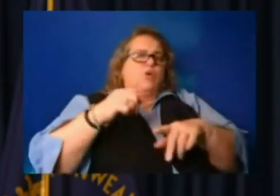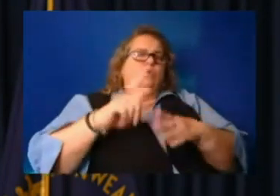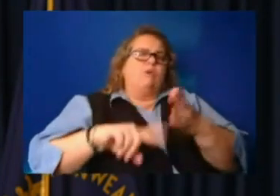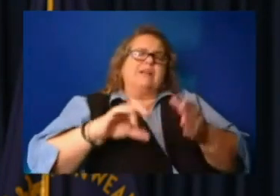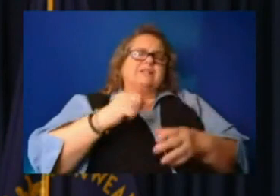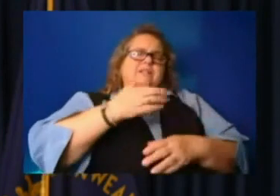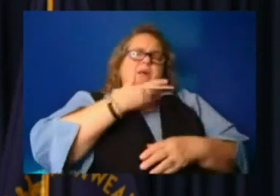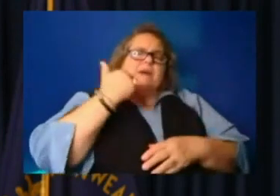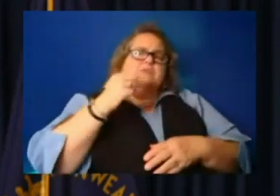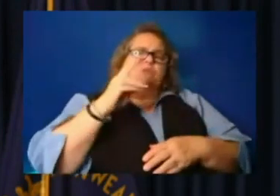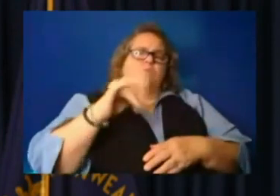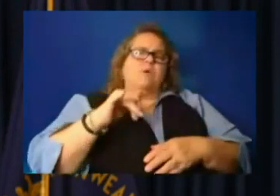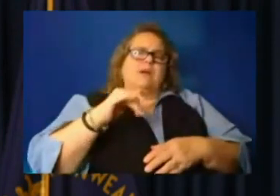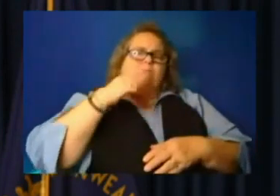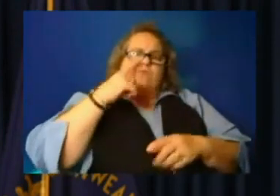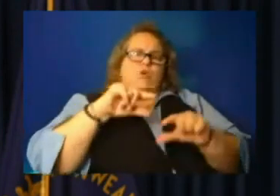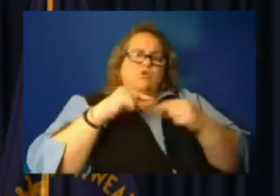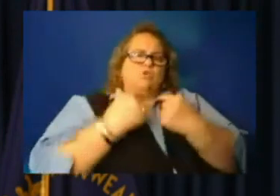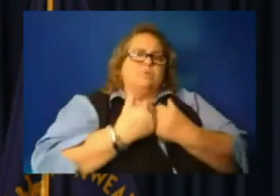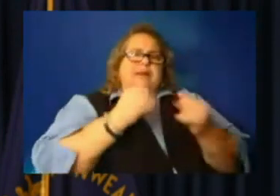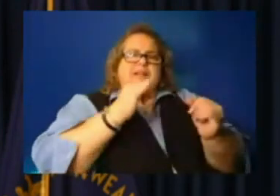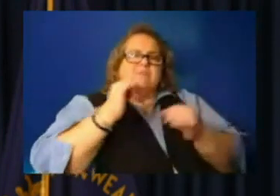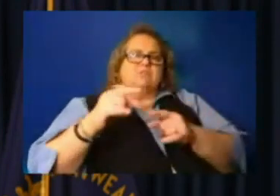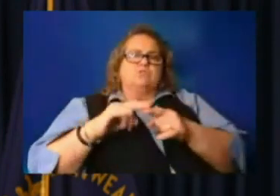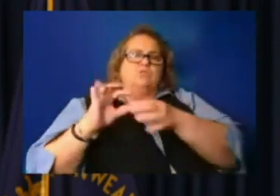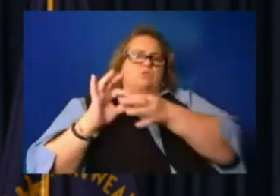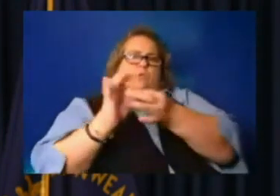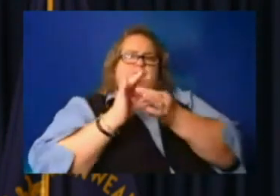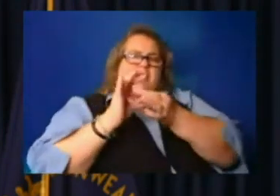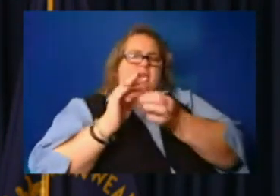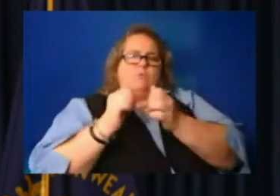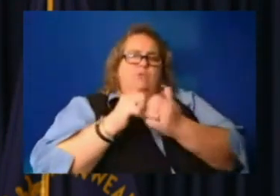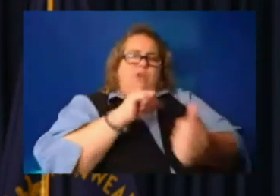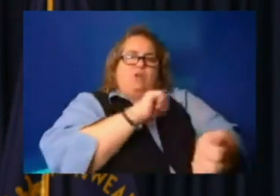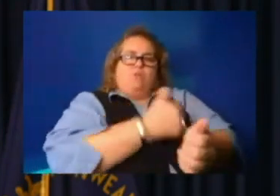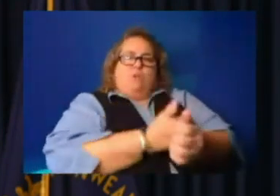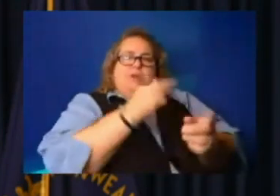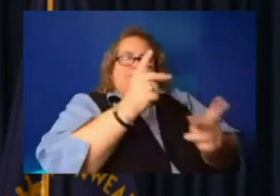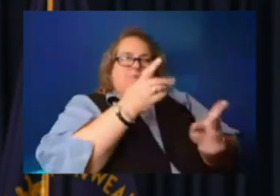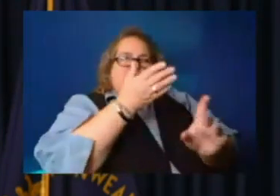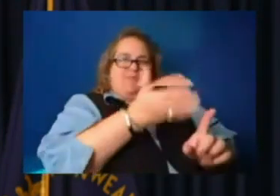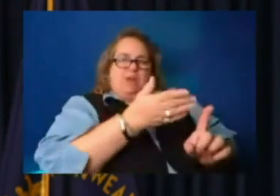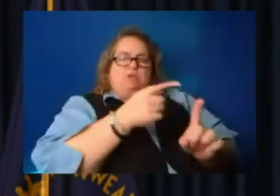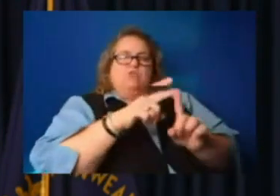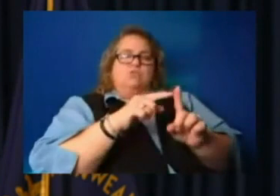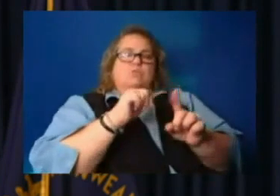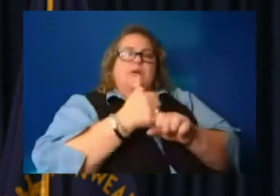groups and individuals to coordinate with authorities to continue to ensure that things continue to move smoothly?